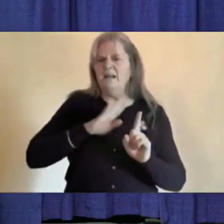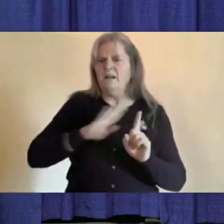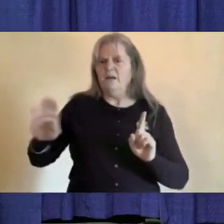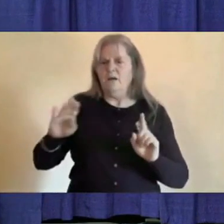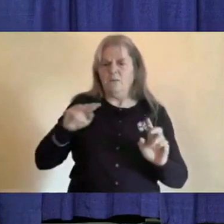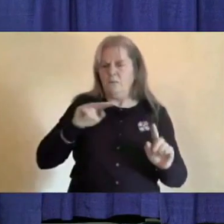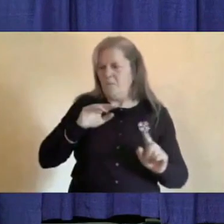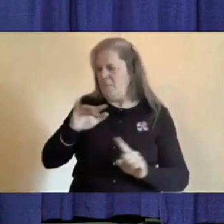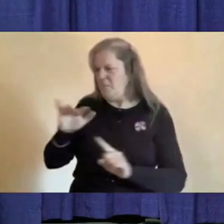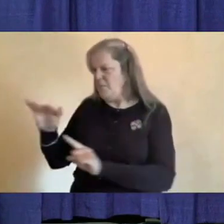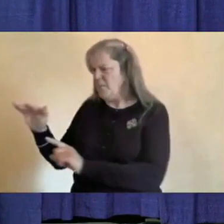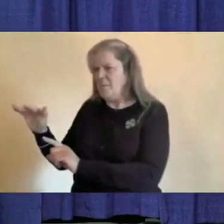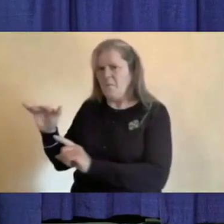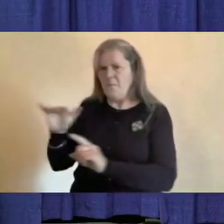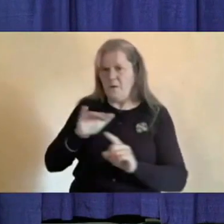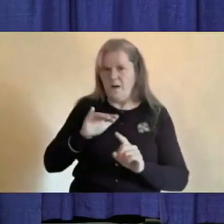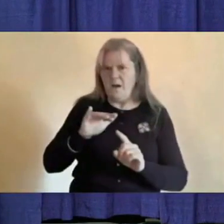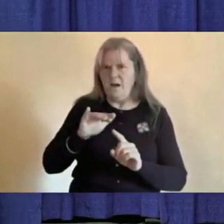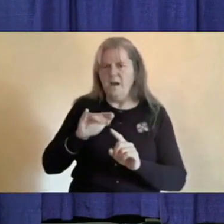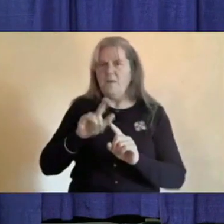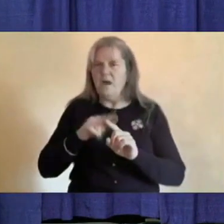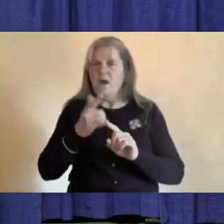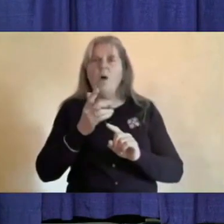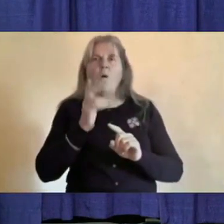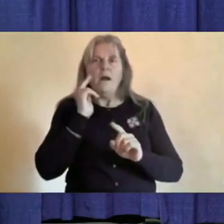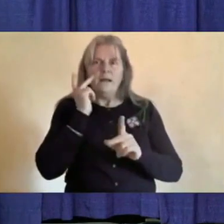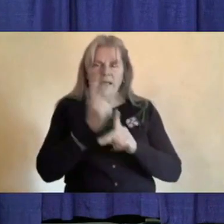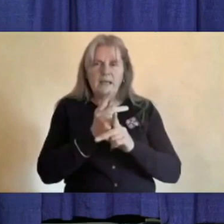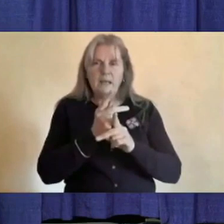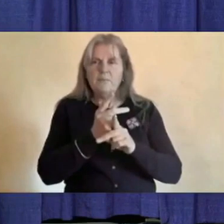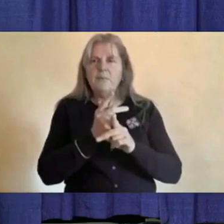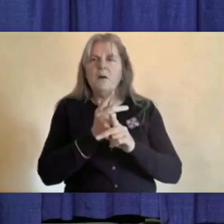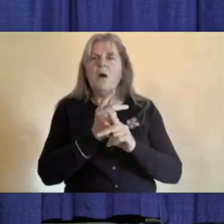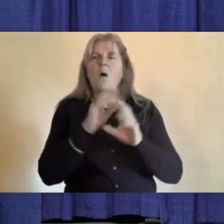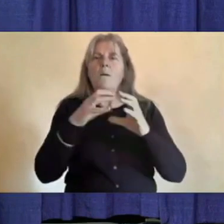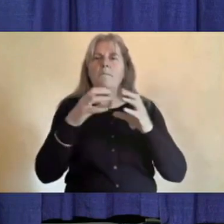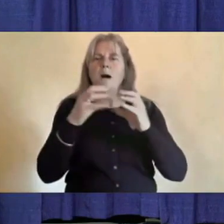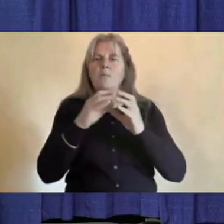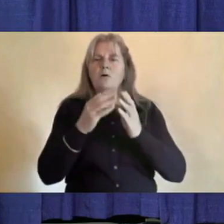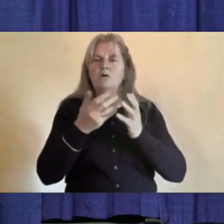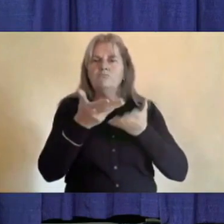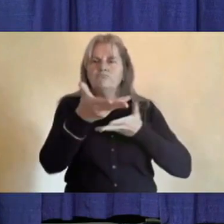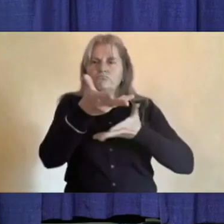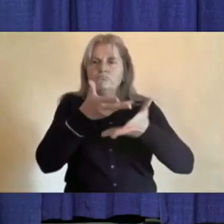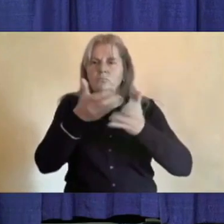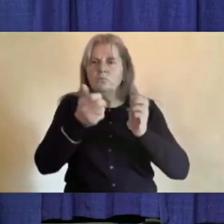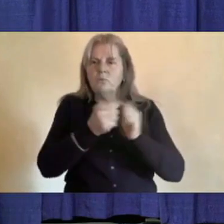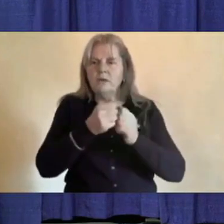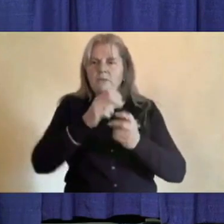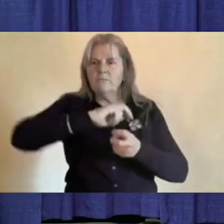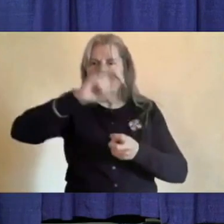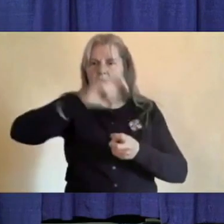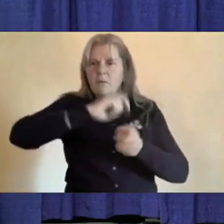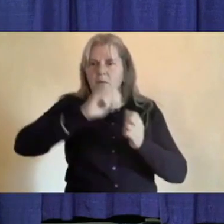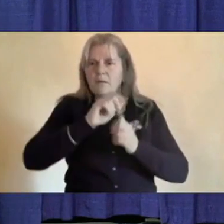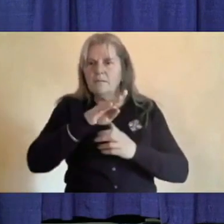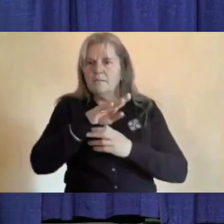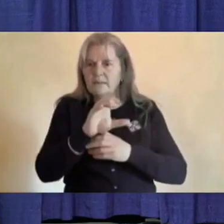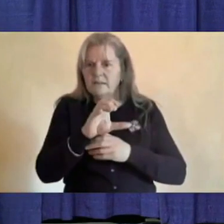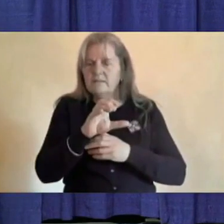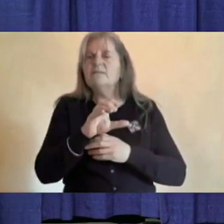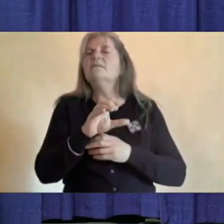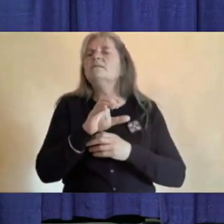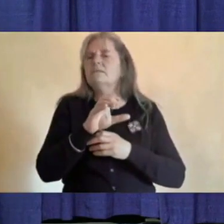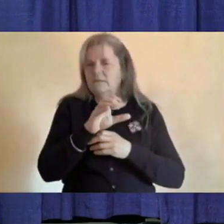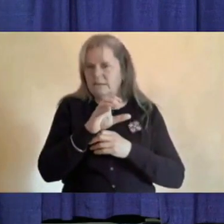least keep our bubble open with BC when safe isolation is not required upon return from travel there we're